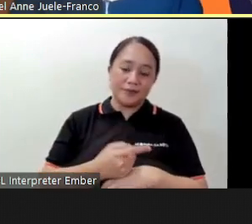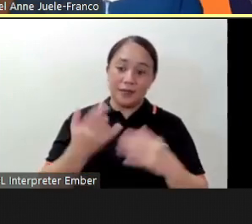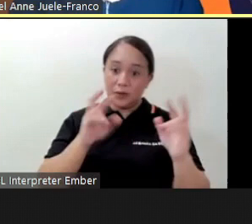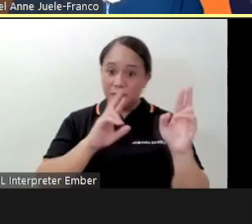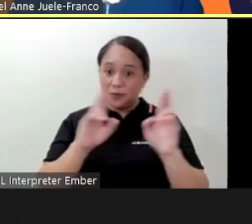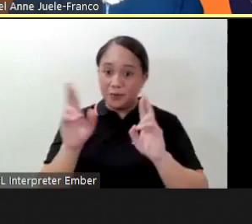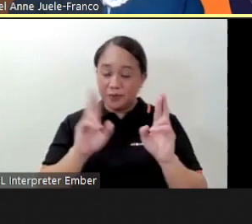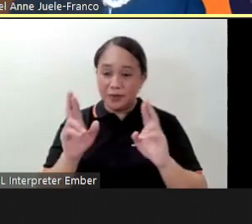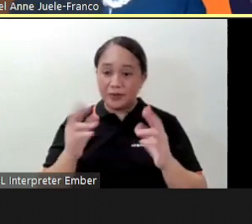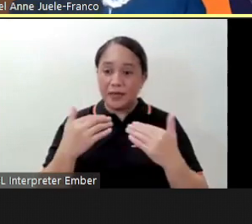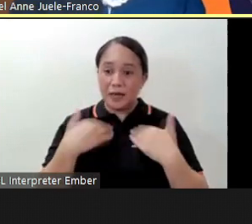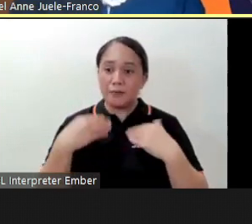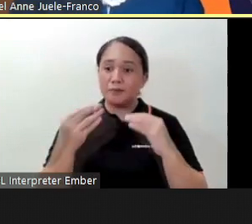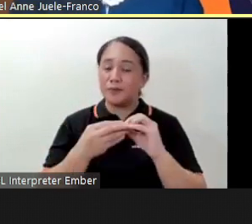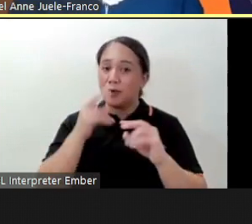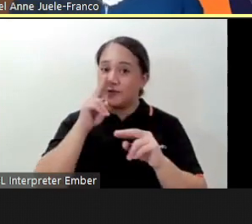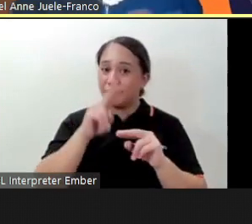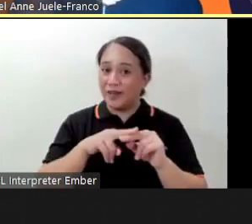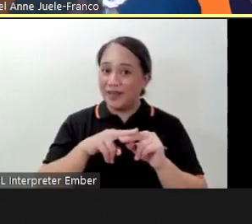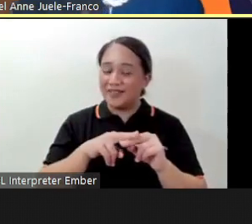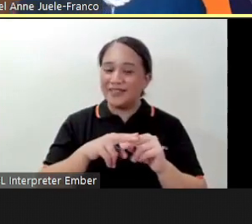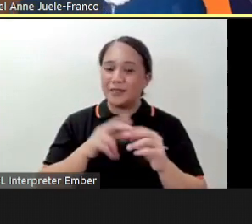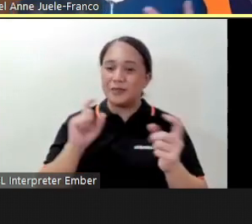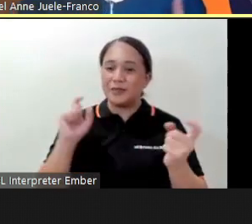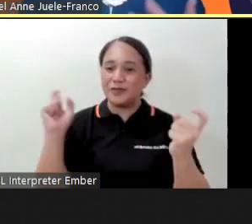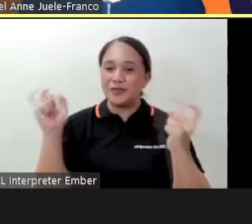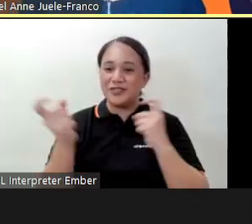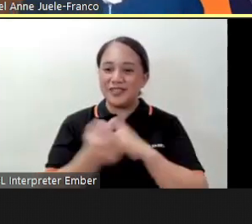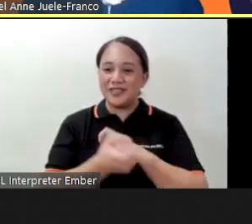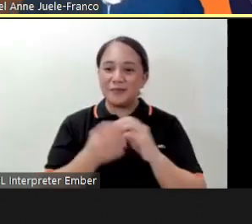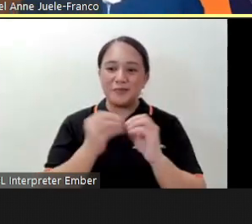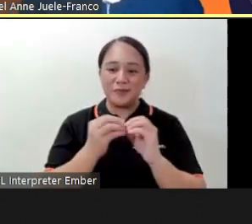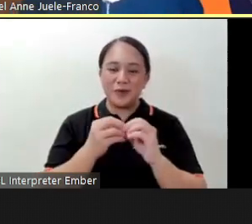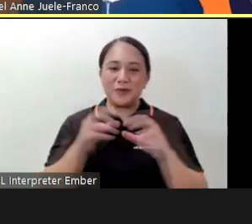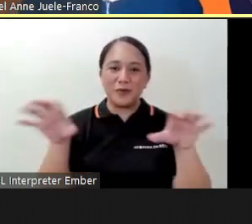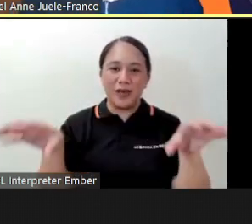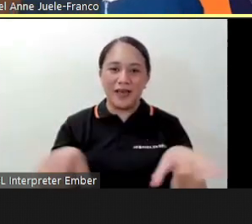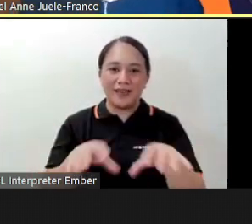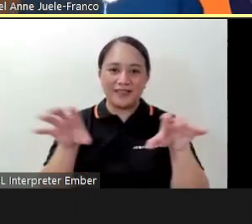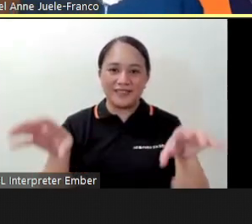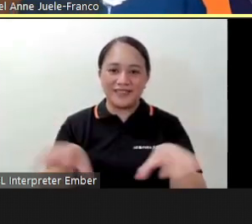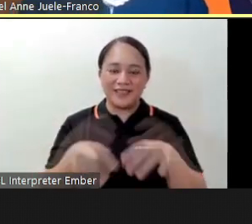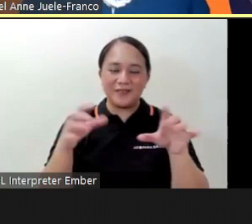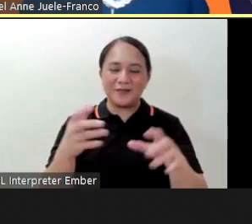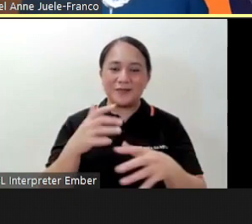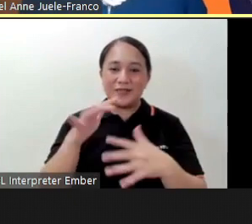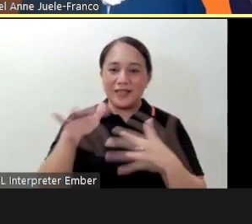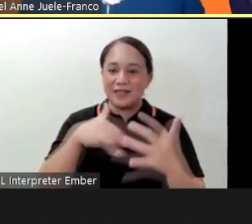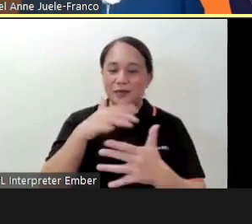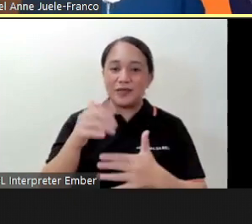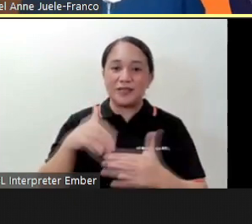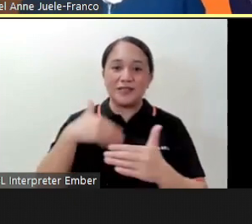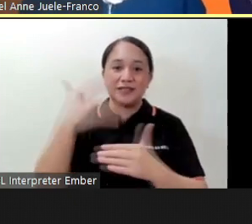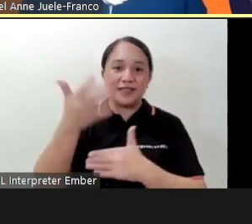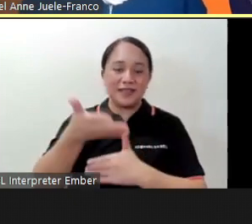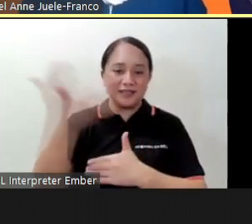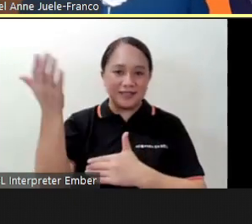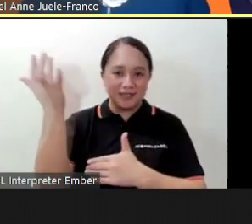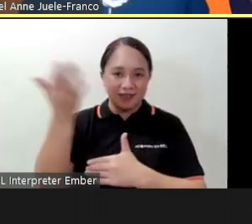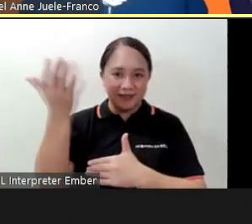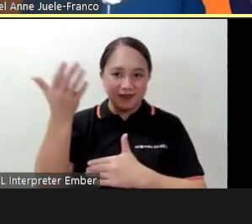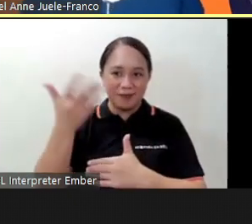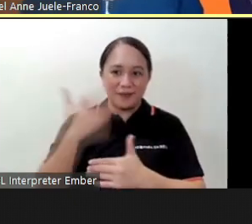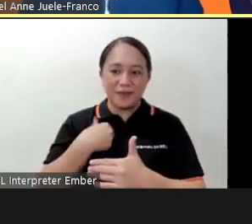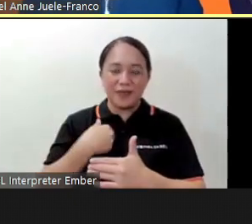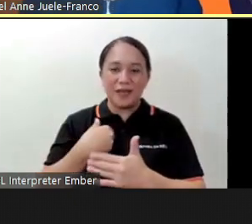to have more fun and to switch to a more active interaction with our next speaker and get some